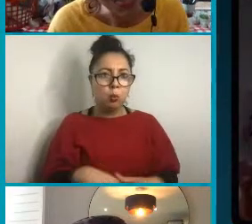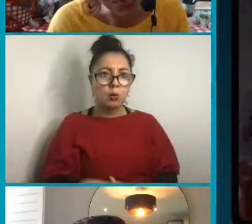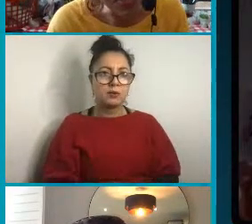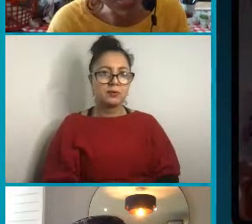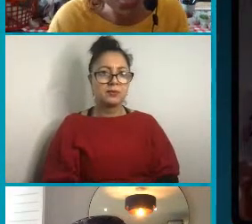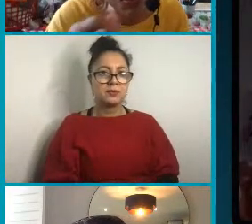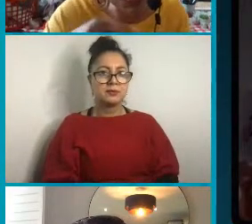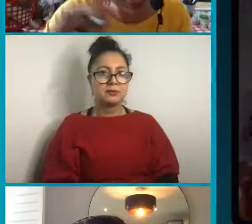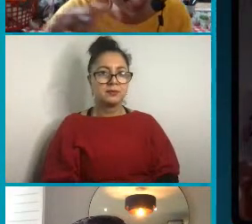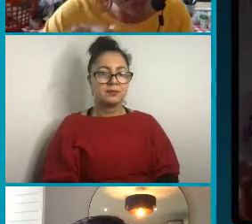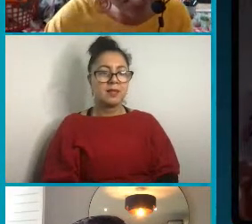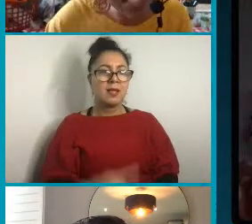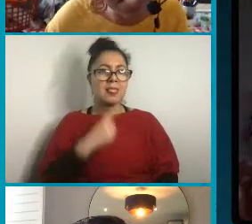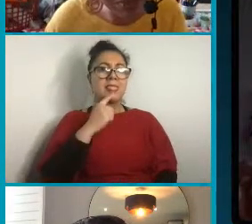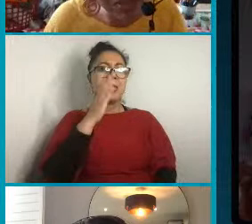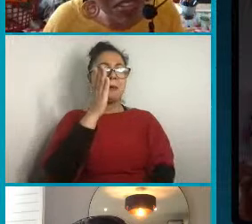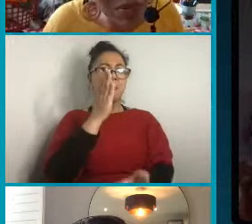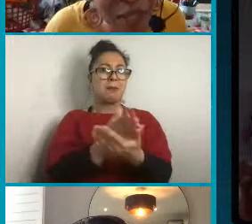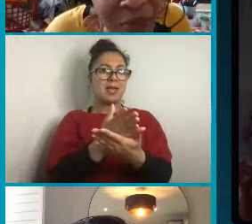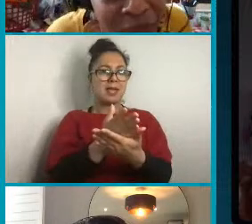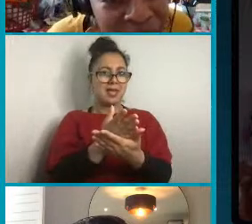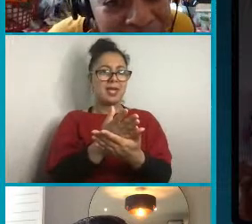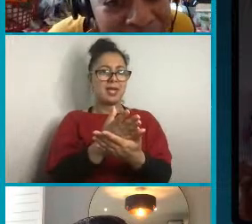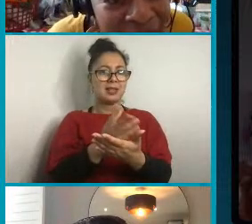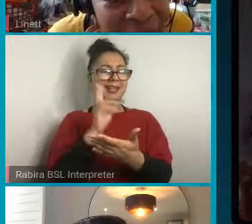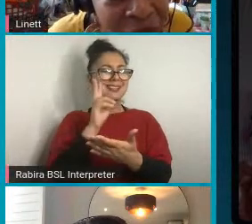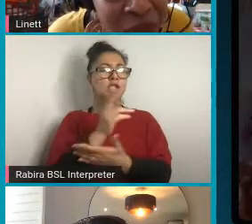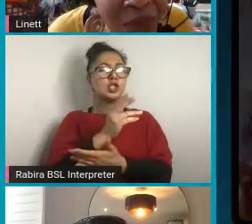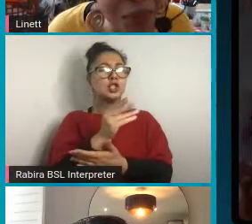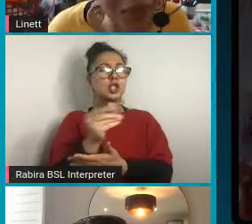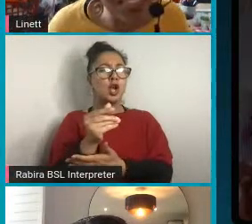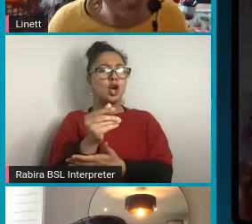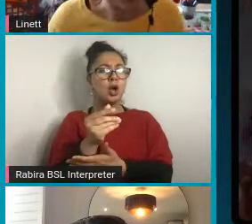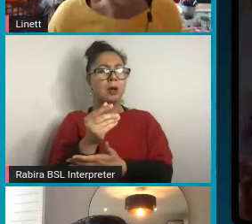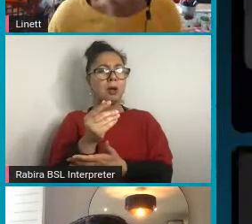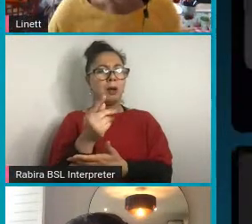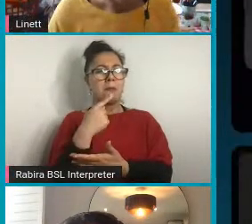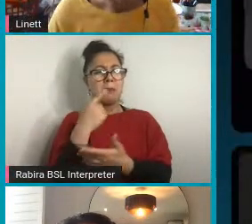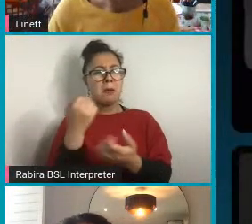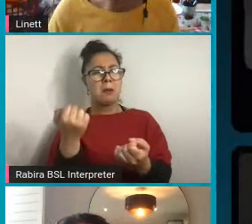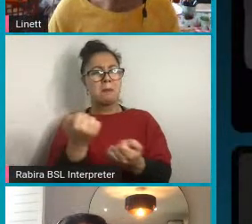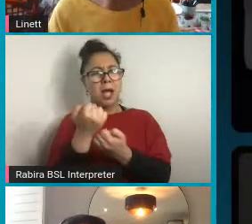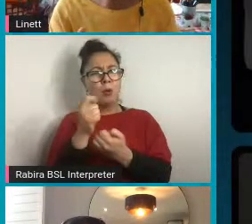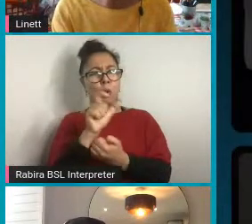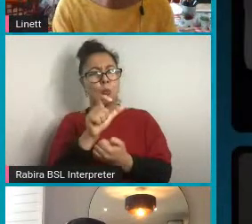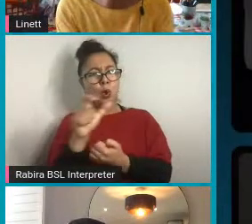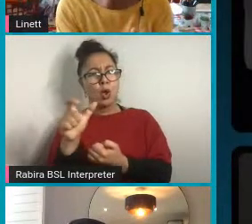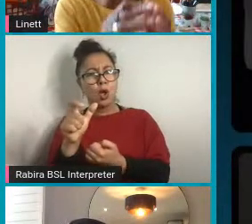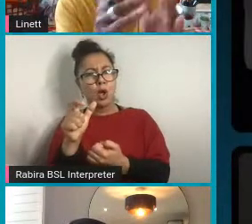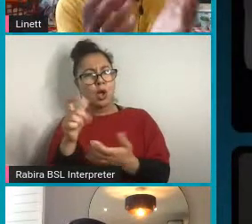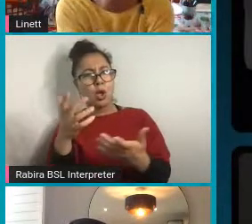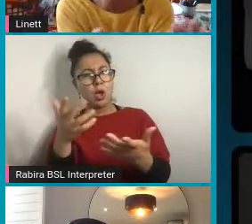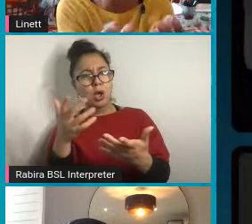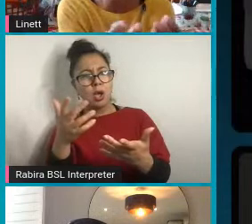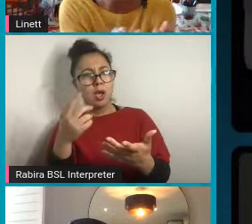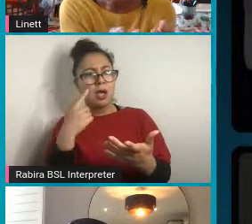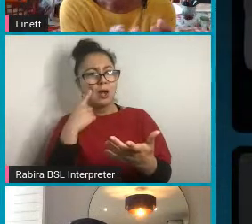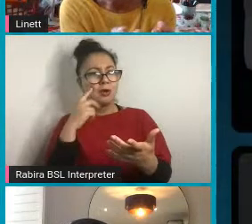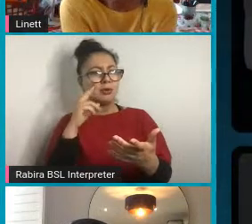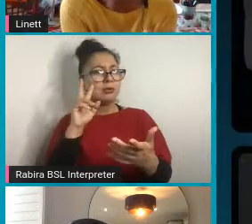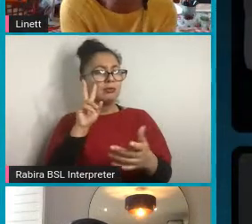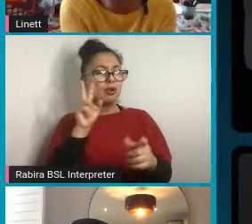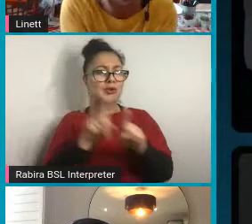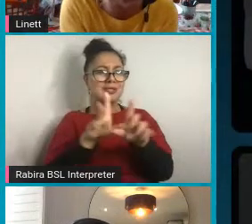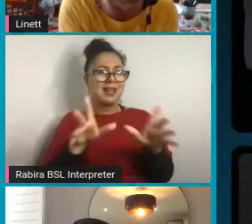Yeah. The Pledge has been written there. I can see parts about that being powerful and it's very intriguing. It always looks like